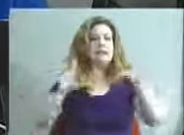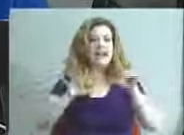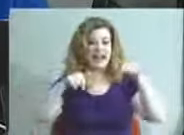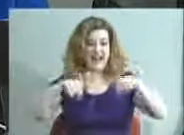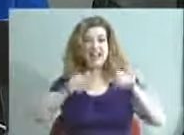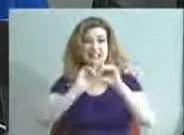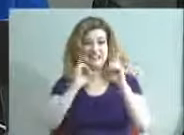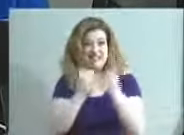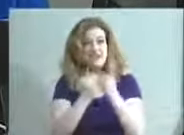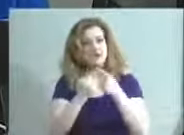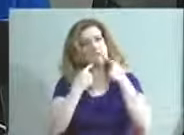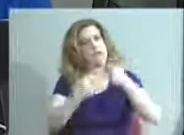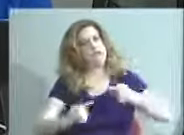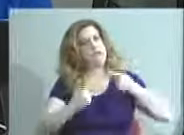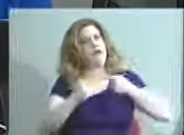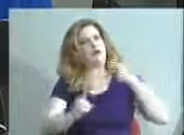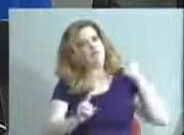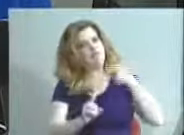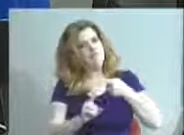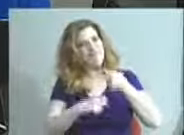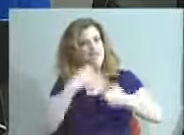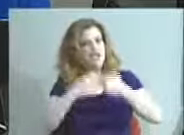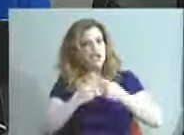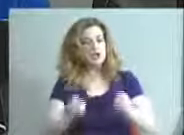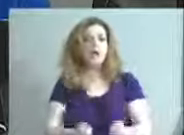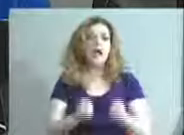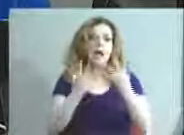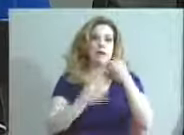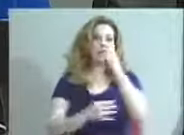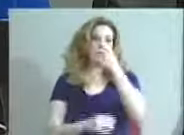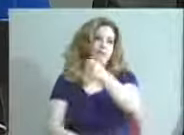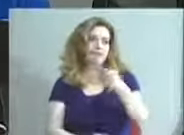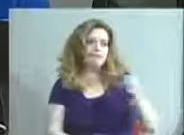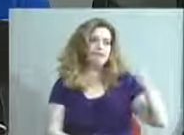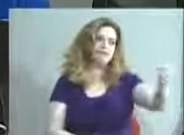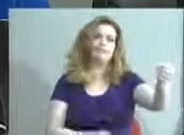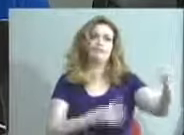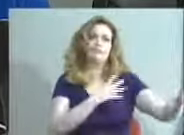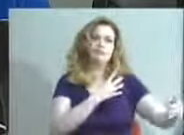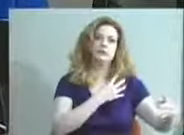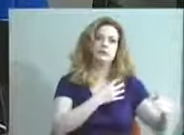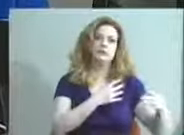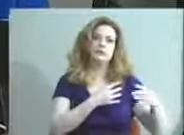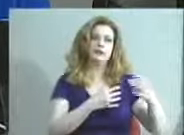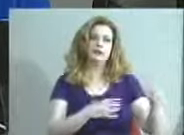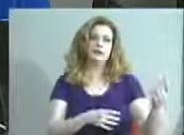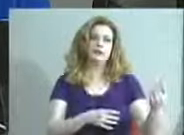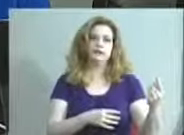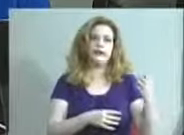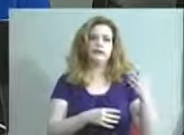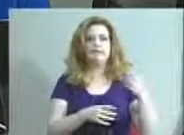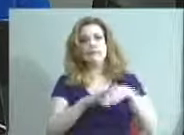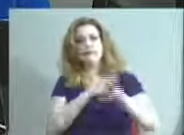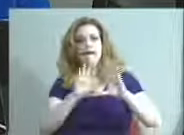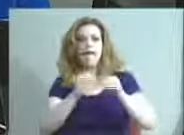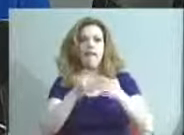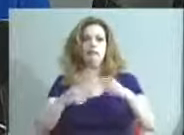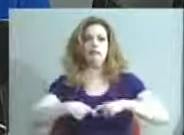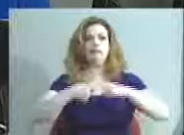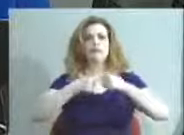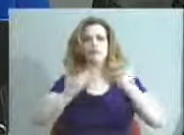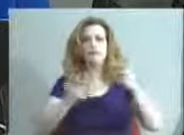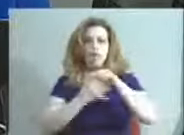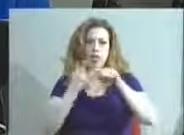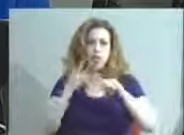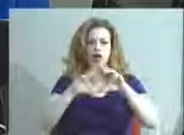struggle with this issue, that the number of seclusion and restraints, the number of bus referrals, that we're not